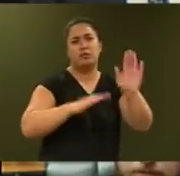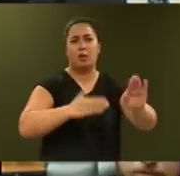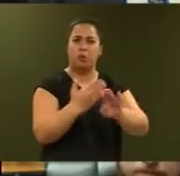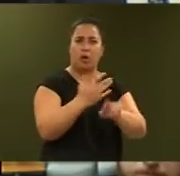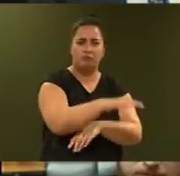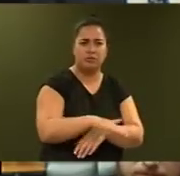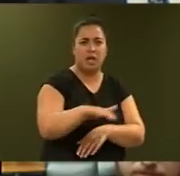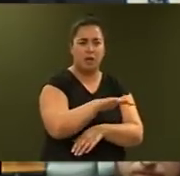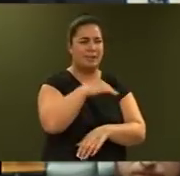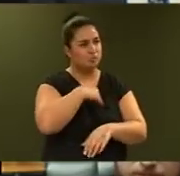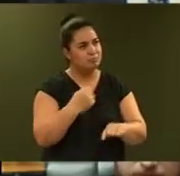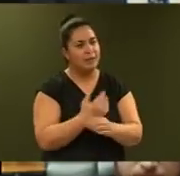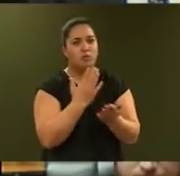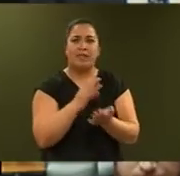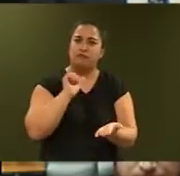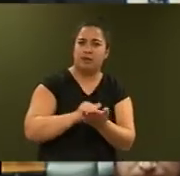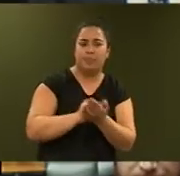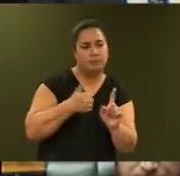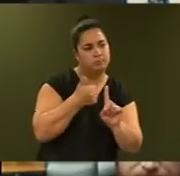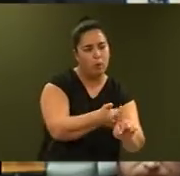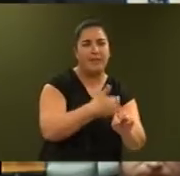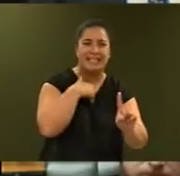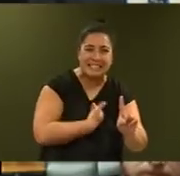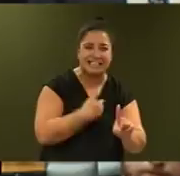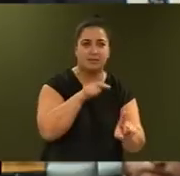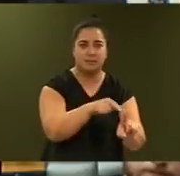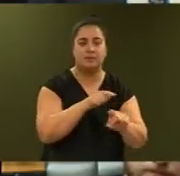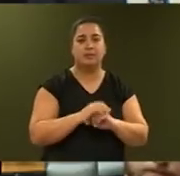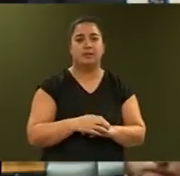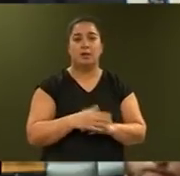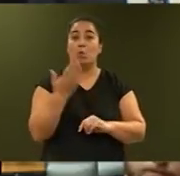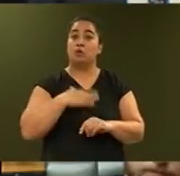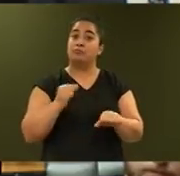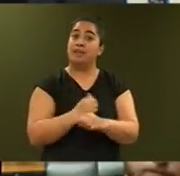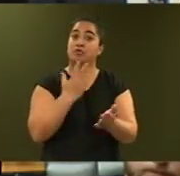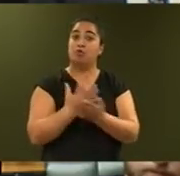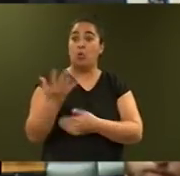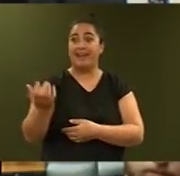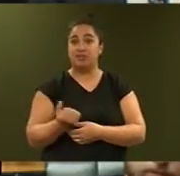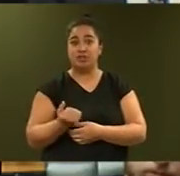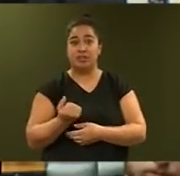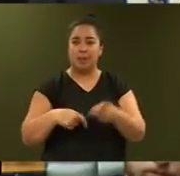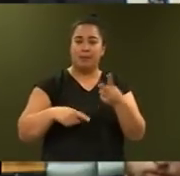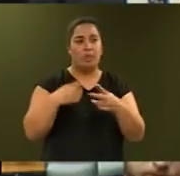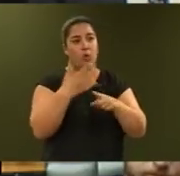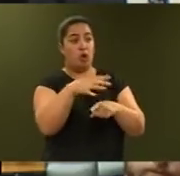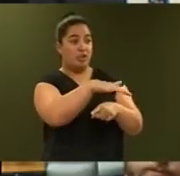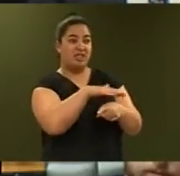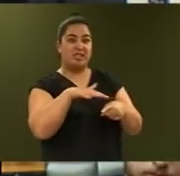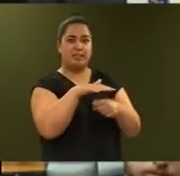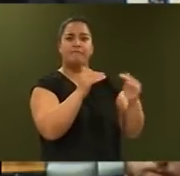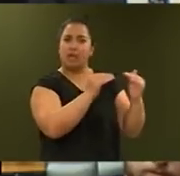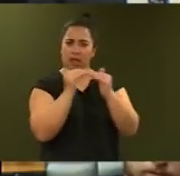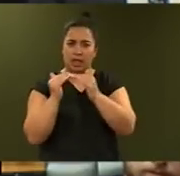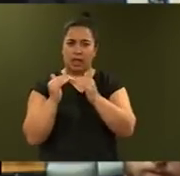it needs in the places it needs them most. We want to make sure that wages and conditions are fair and workers